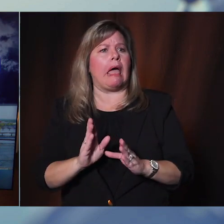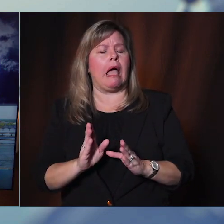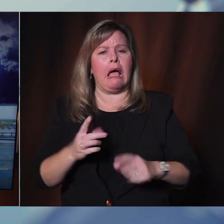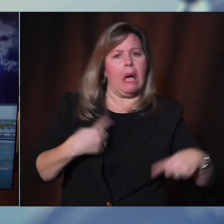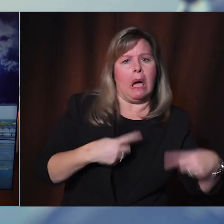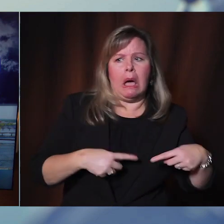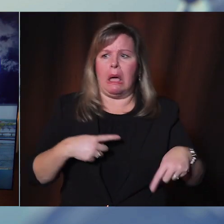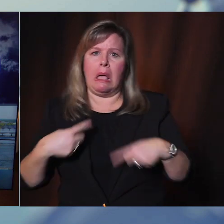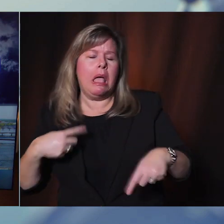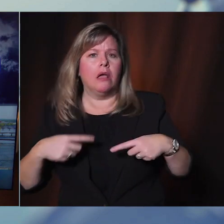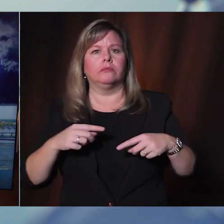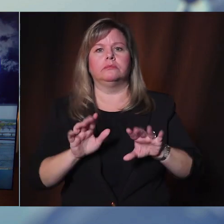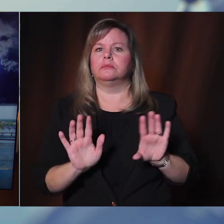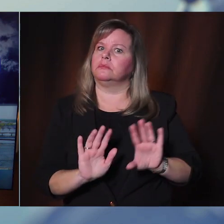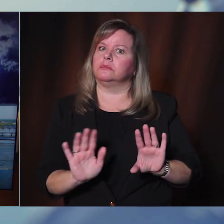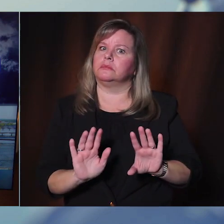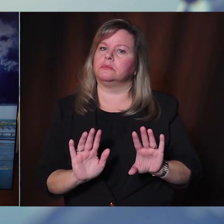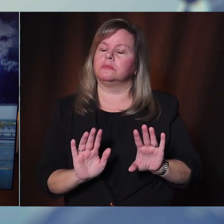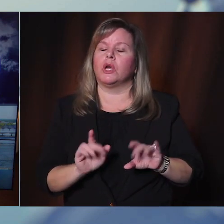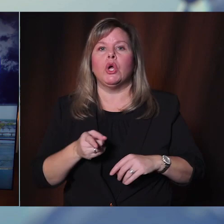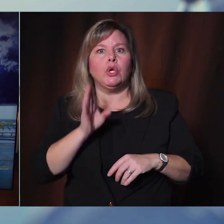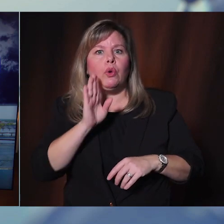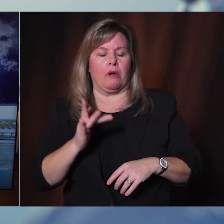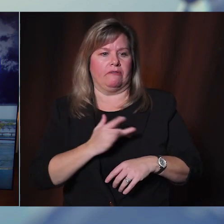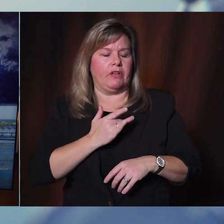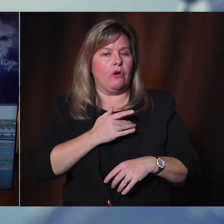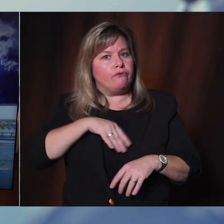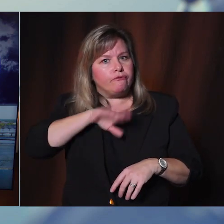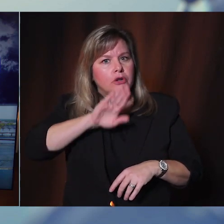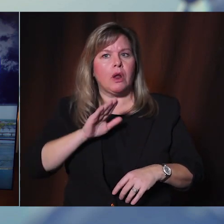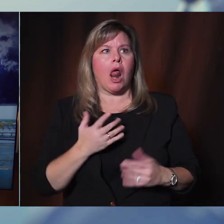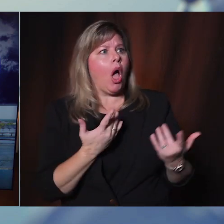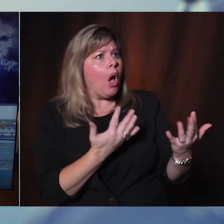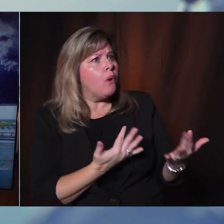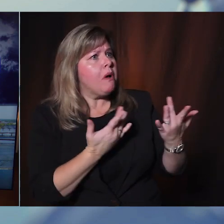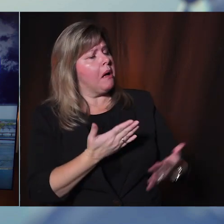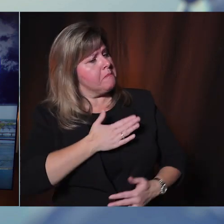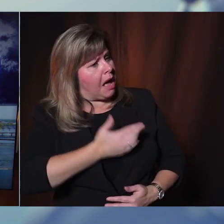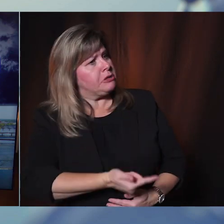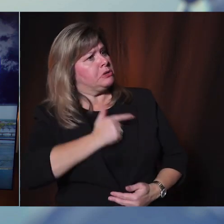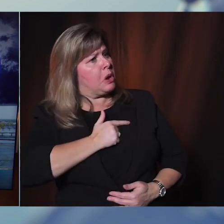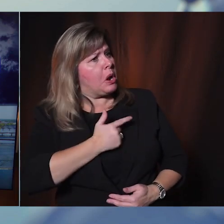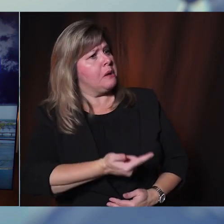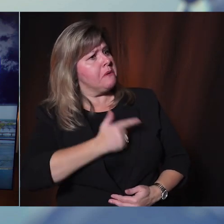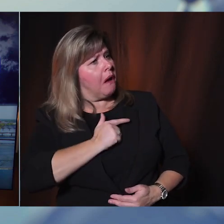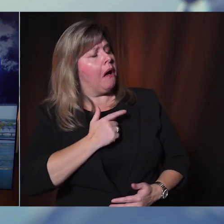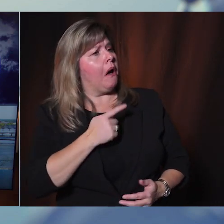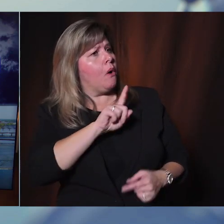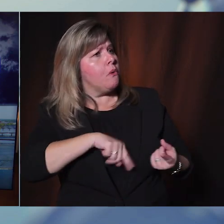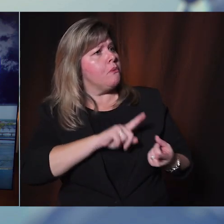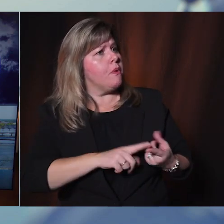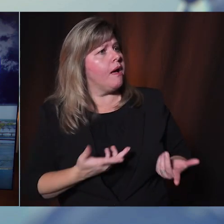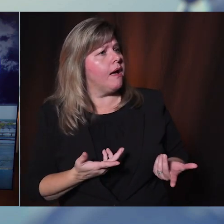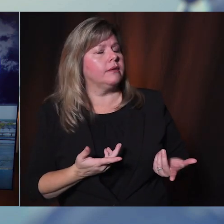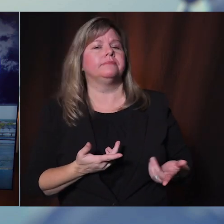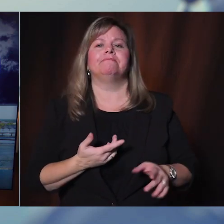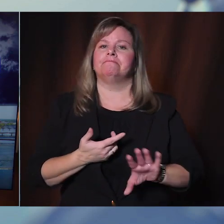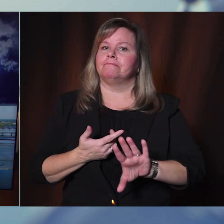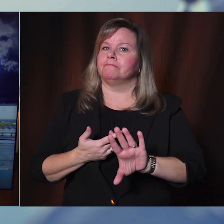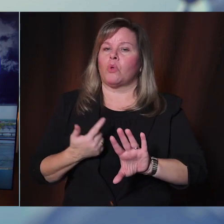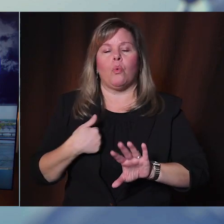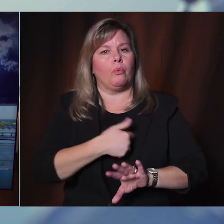next few months are going to be frustrating as people wait in line for their turn. Many of the barriers are going to be outside of our control.